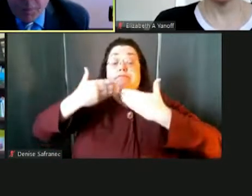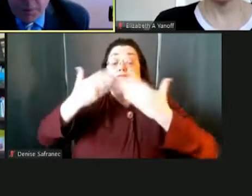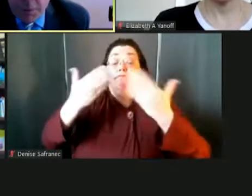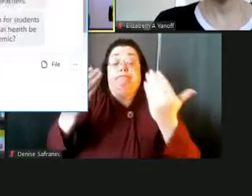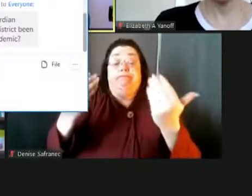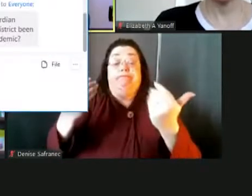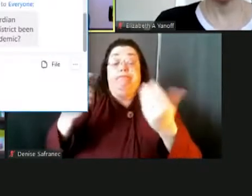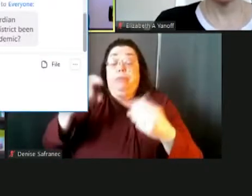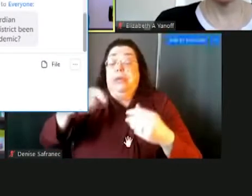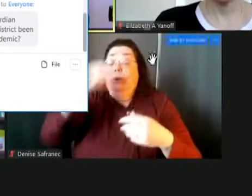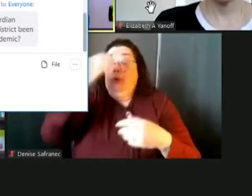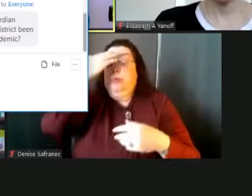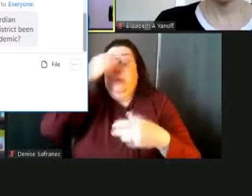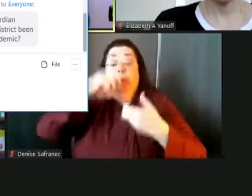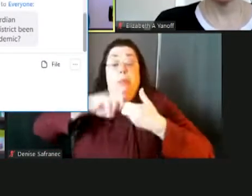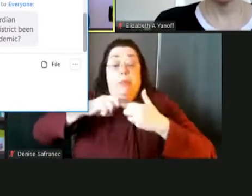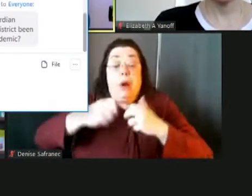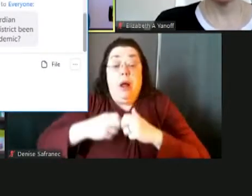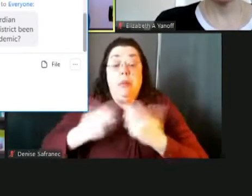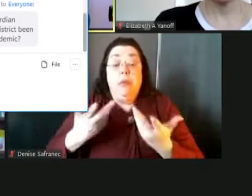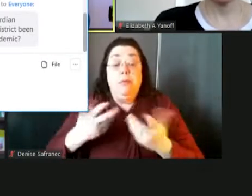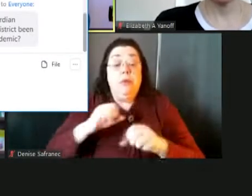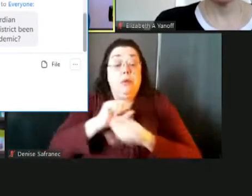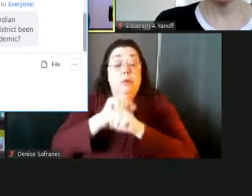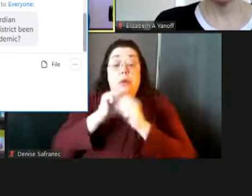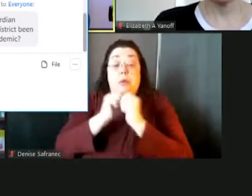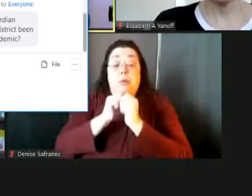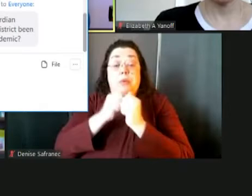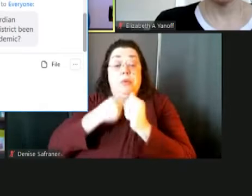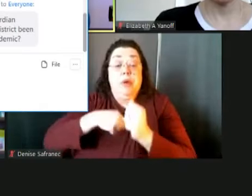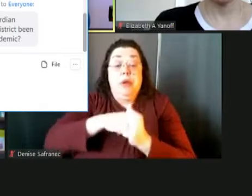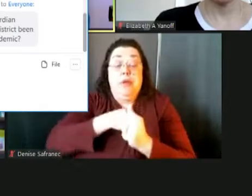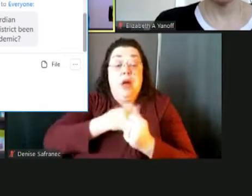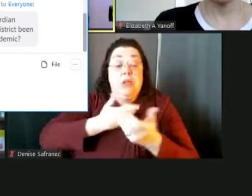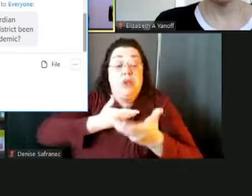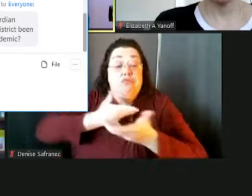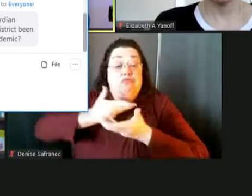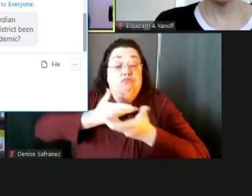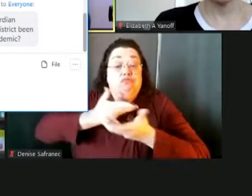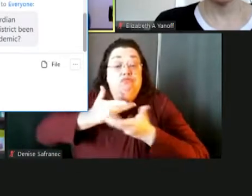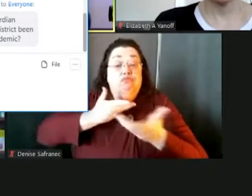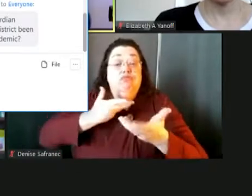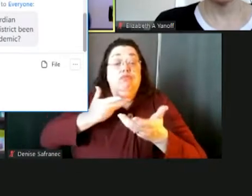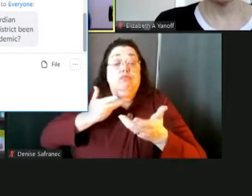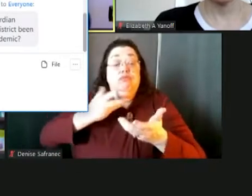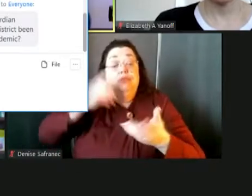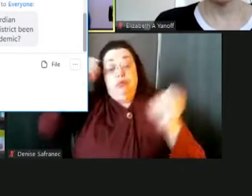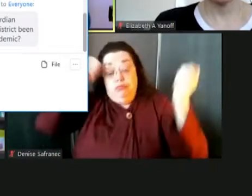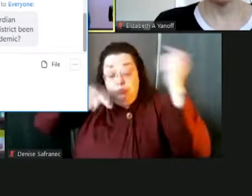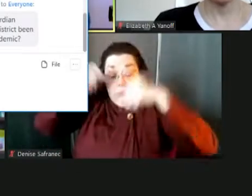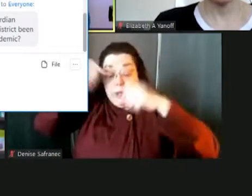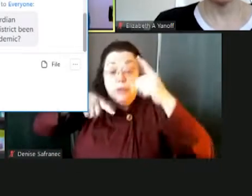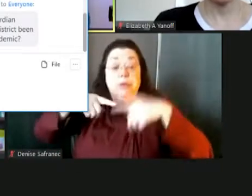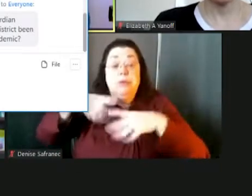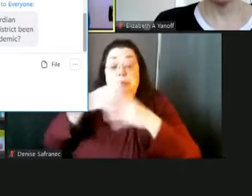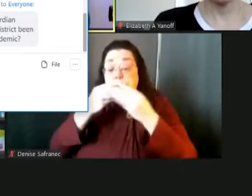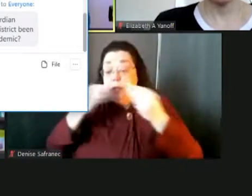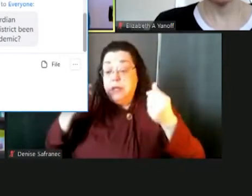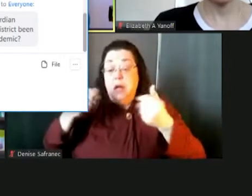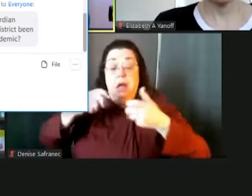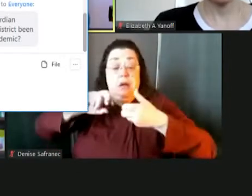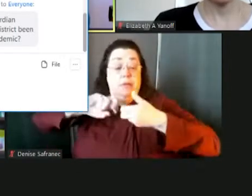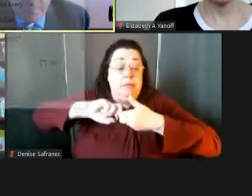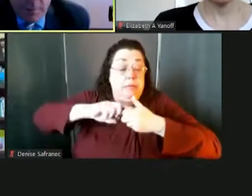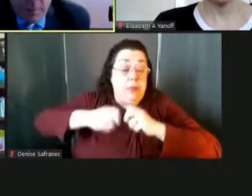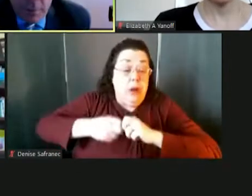and work with our teachers and our principals directly as much as they can to brainstorm and solve issues, whether that be a connectivity